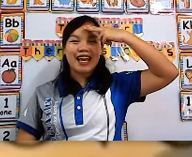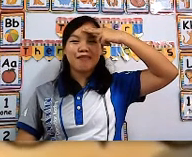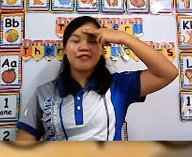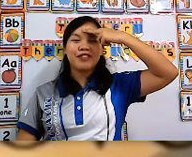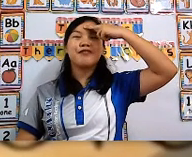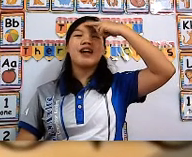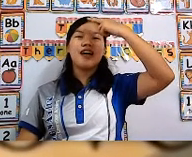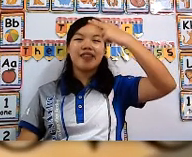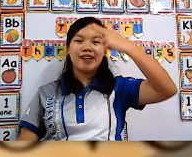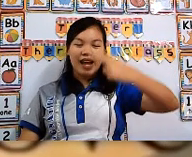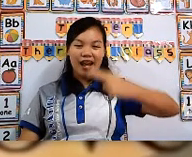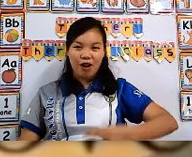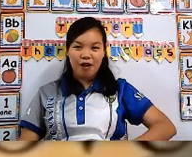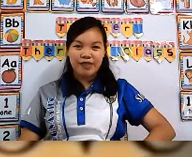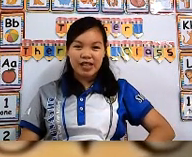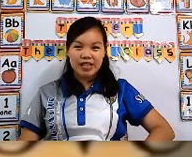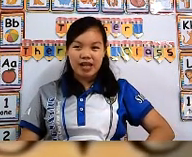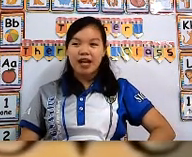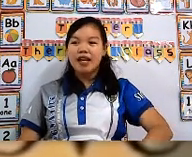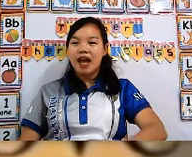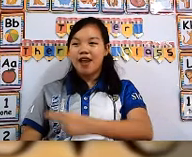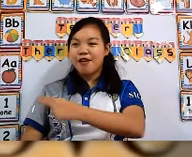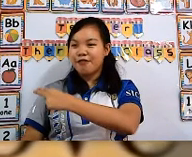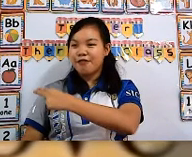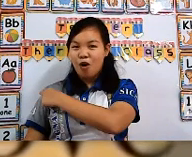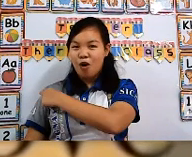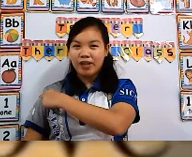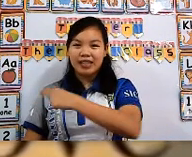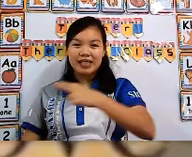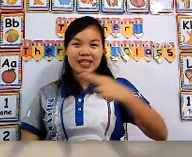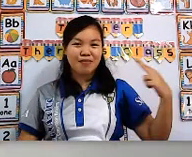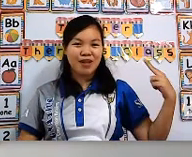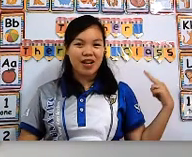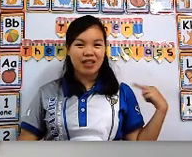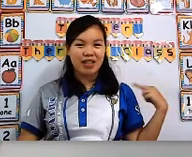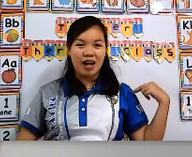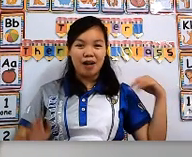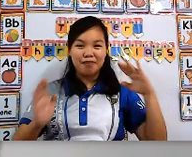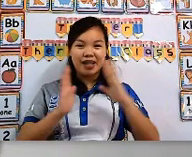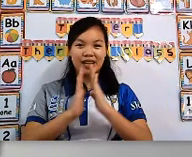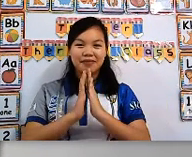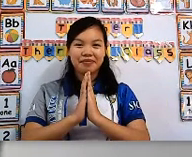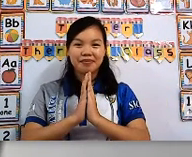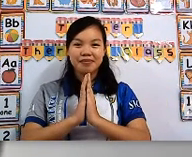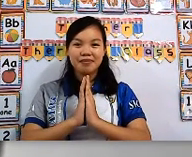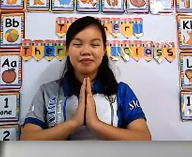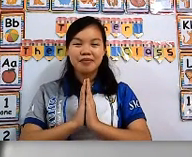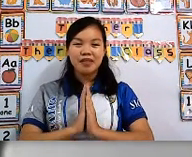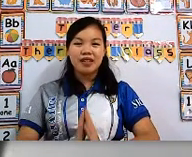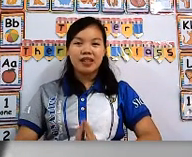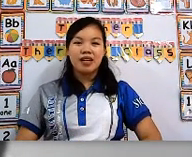the name of the Father And of the Son And of the Holy Spirit Amen